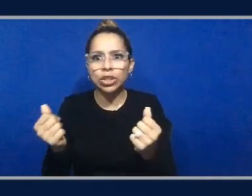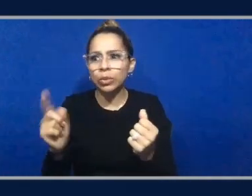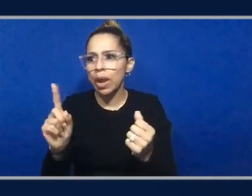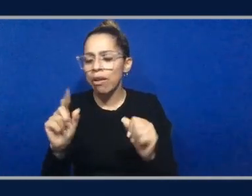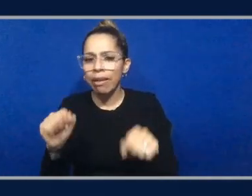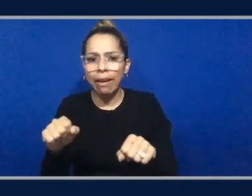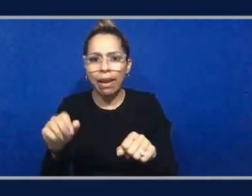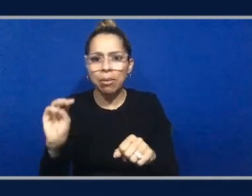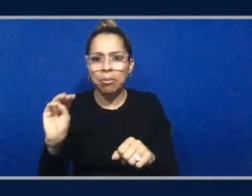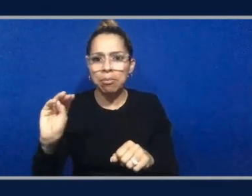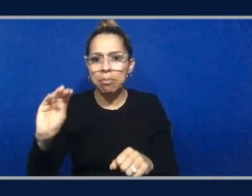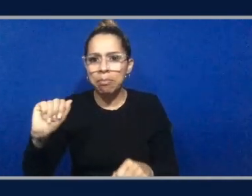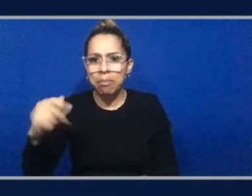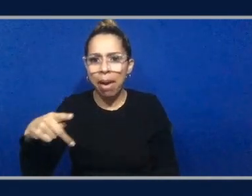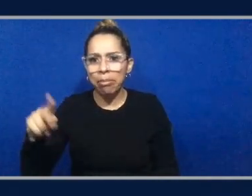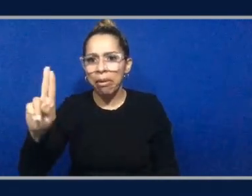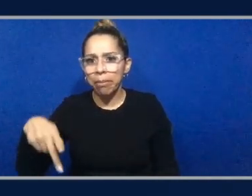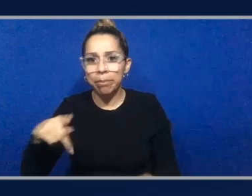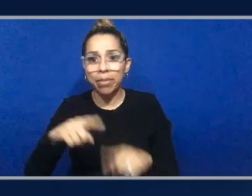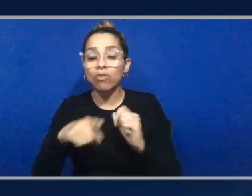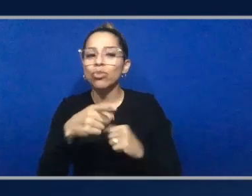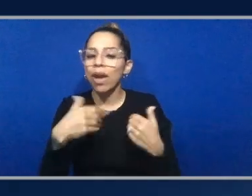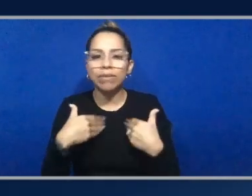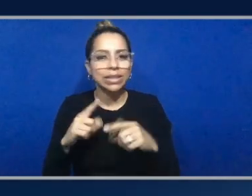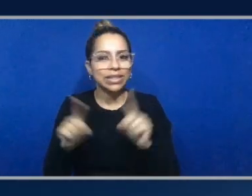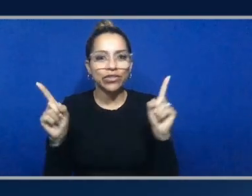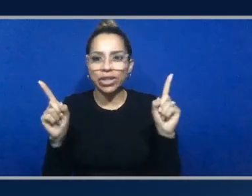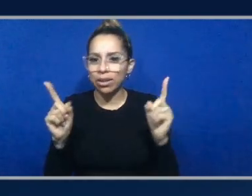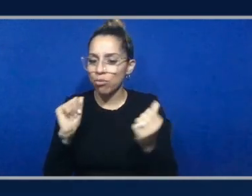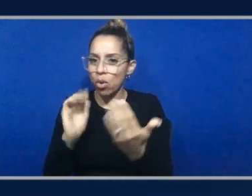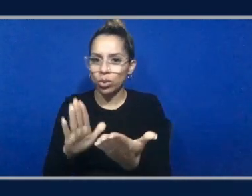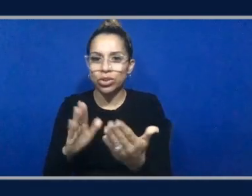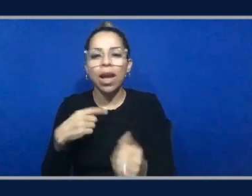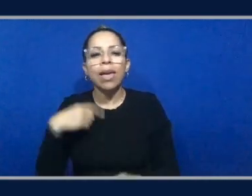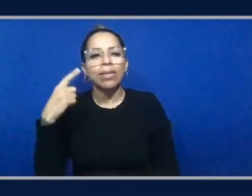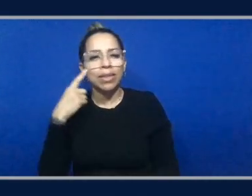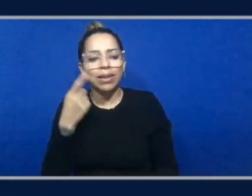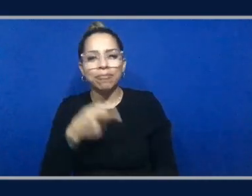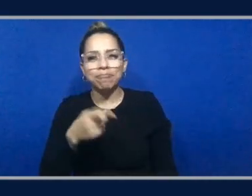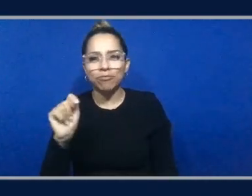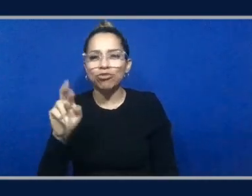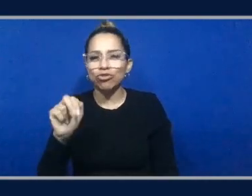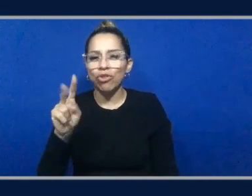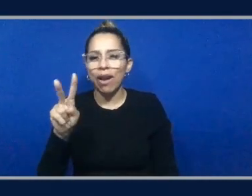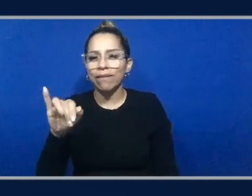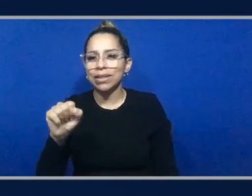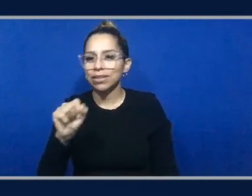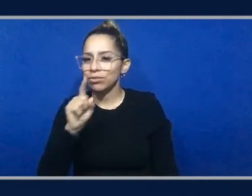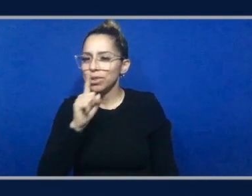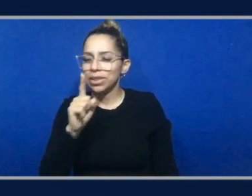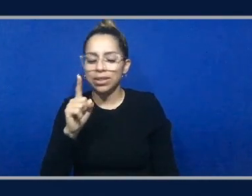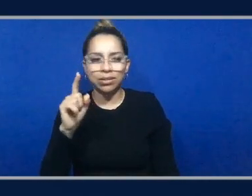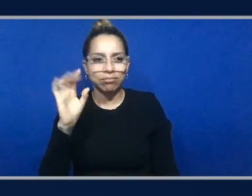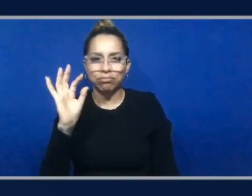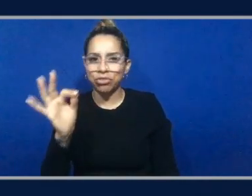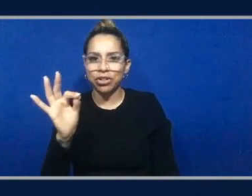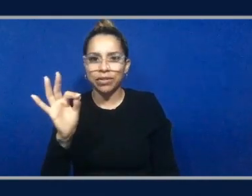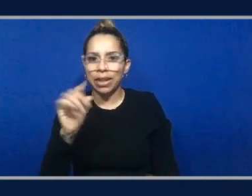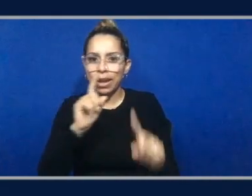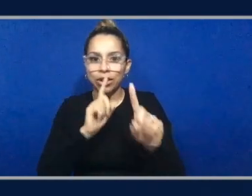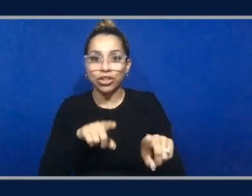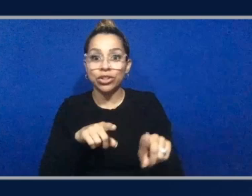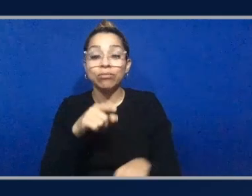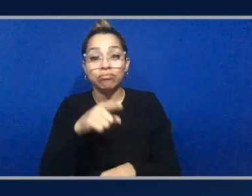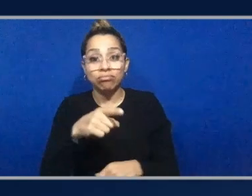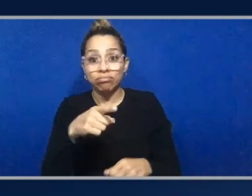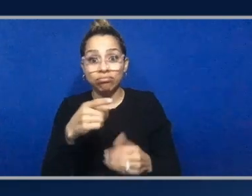You guys took a very different departure from that, Travis. It's something that I think was pretty befitting to you, and so much so as to being on the bleeding edge. I